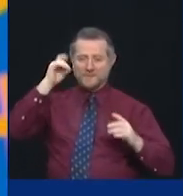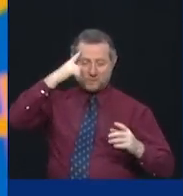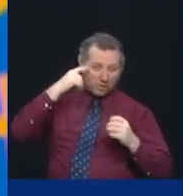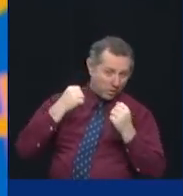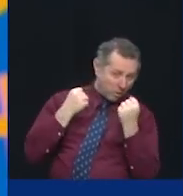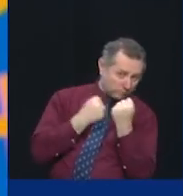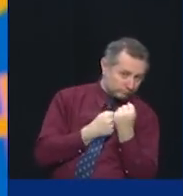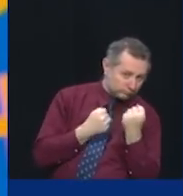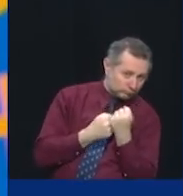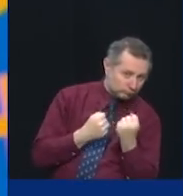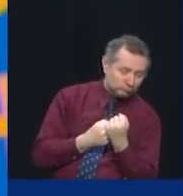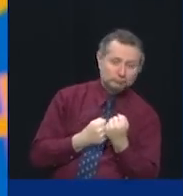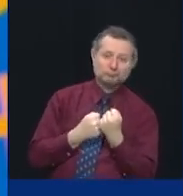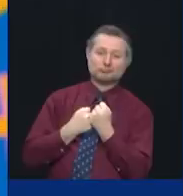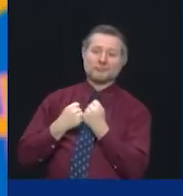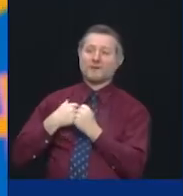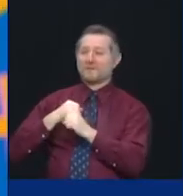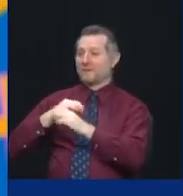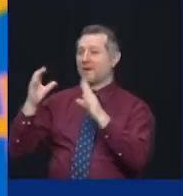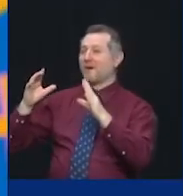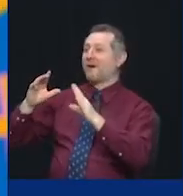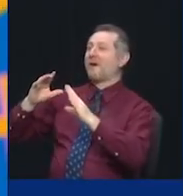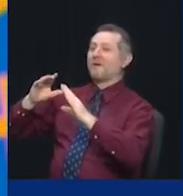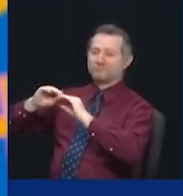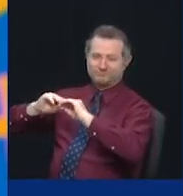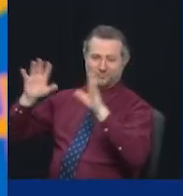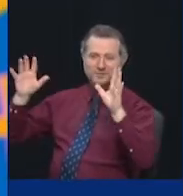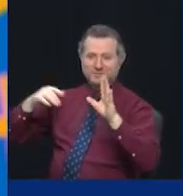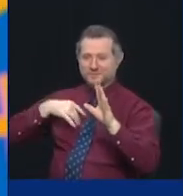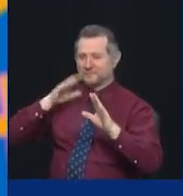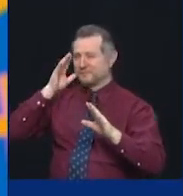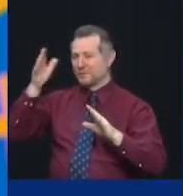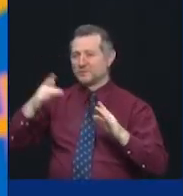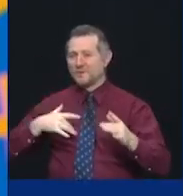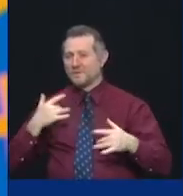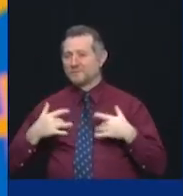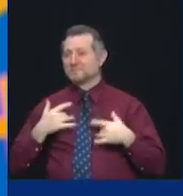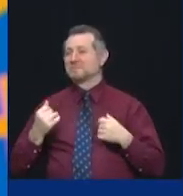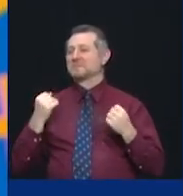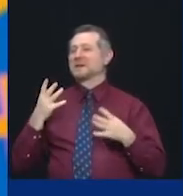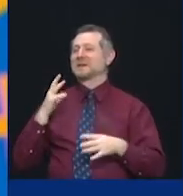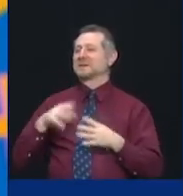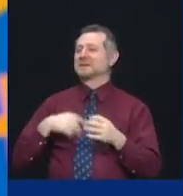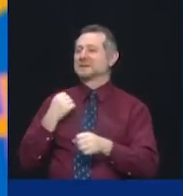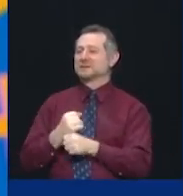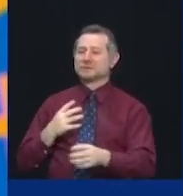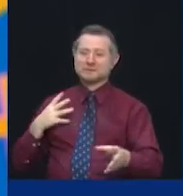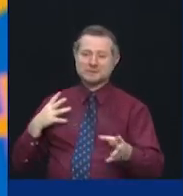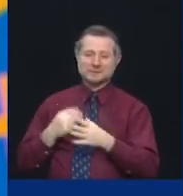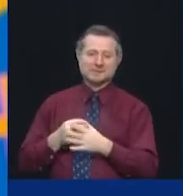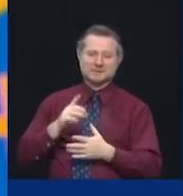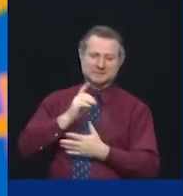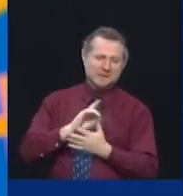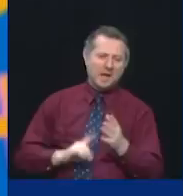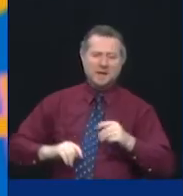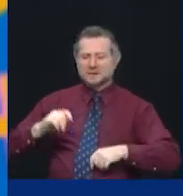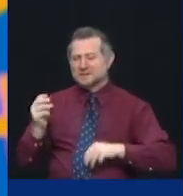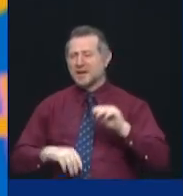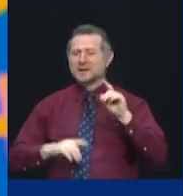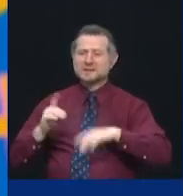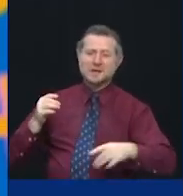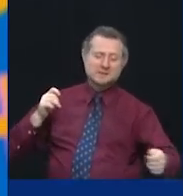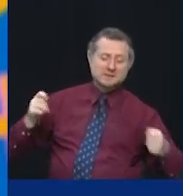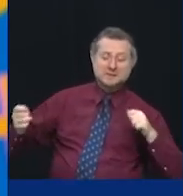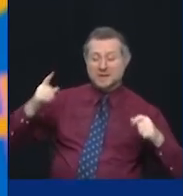now is the culmination of many years of effort, many years of design, many years of thinking. But it was done with a particular vision